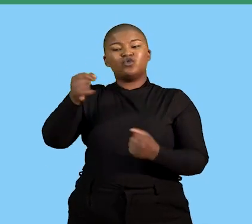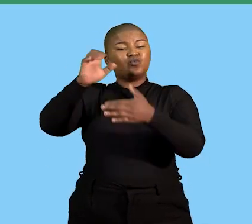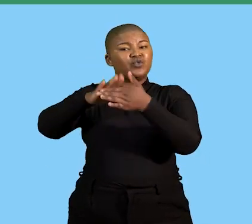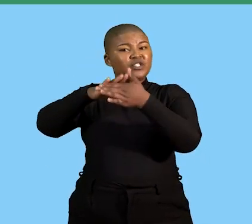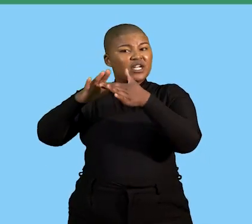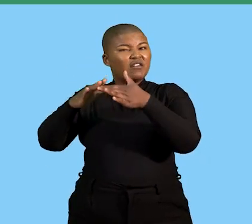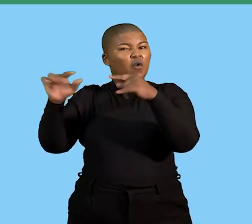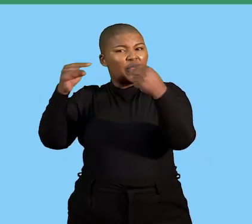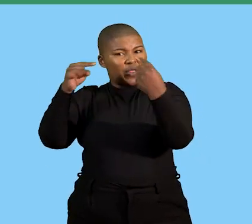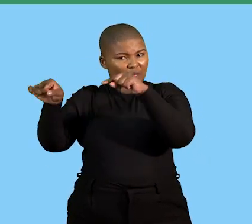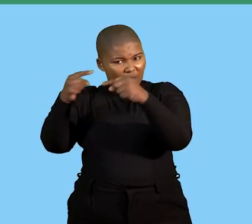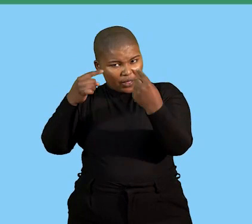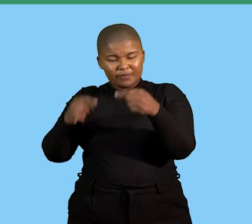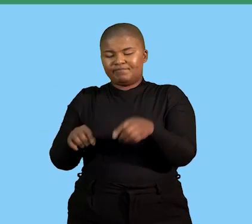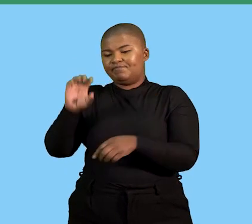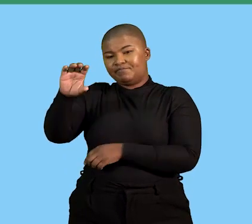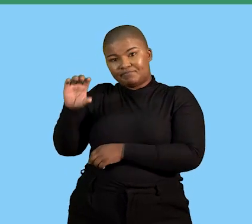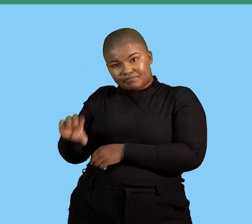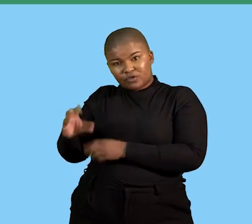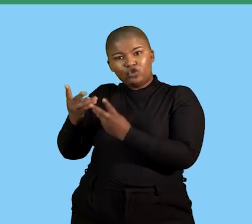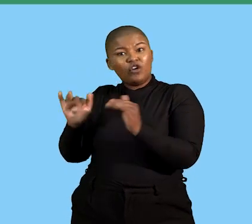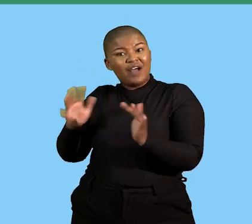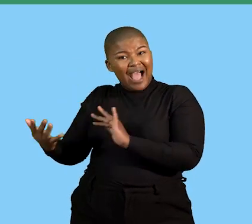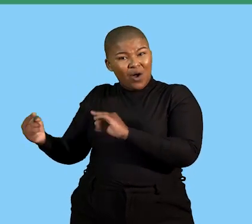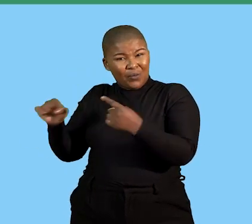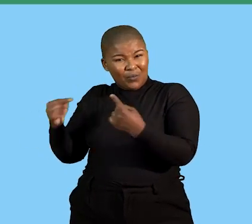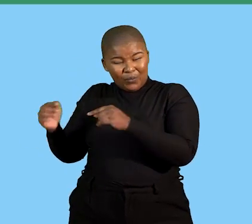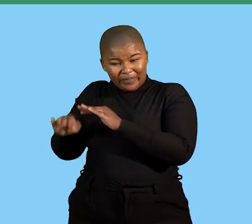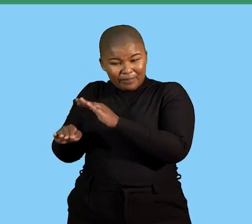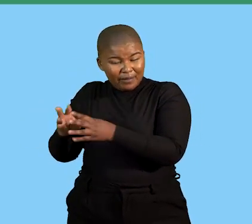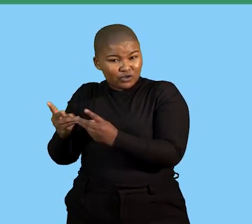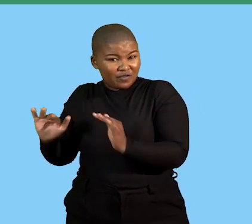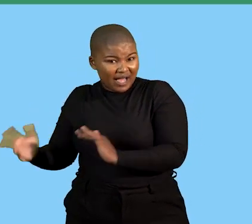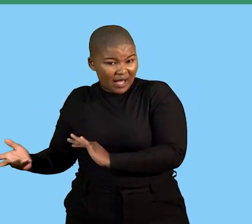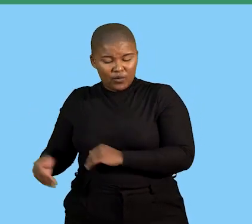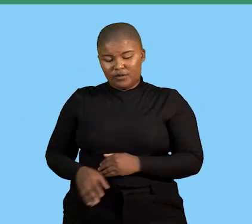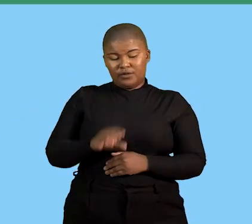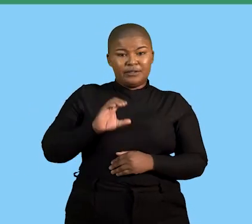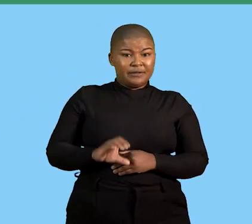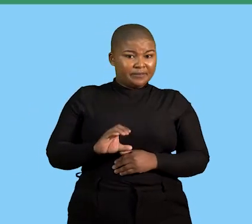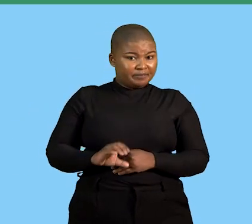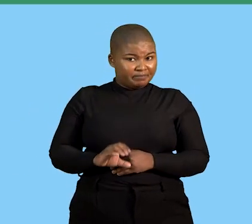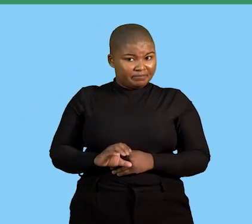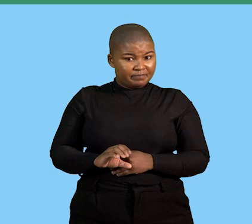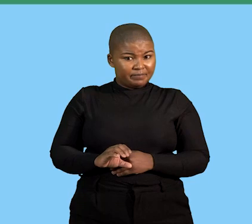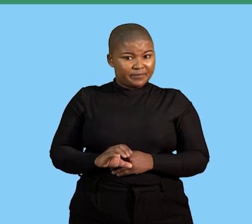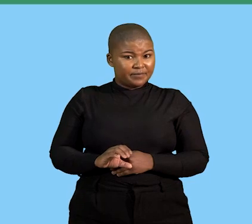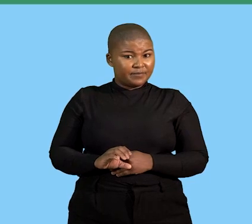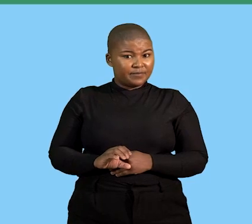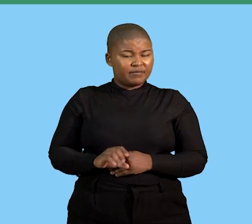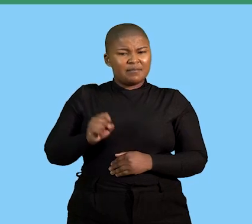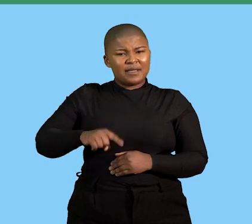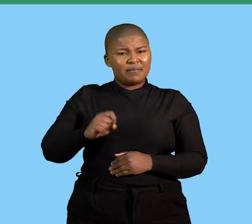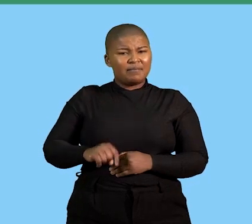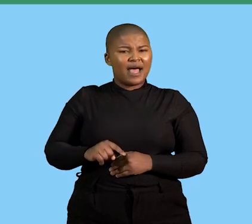conflict then we also resolved to how to solve the conflict which is now your conflict resolution steps